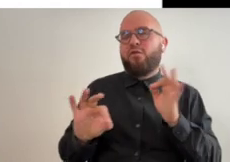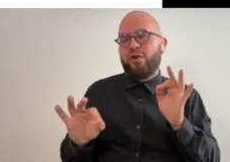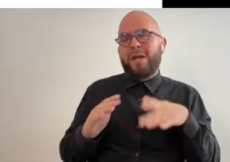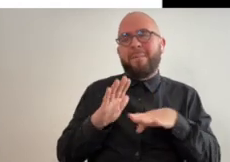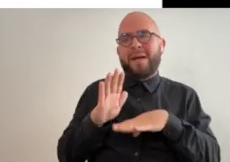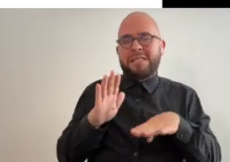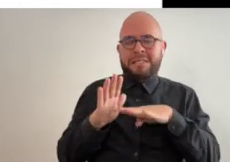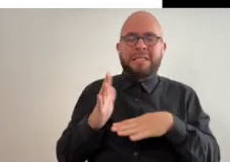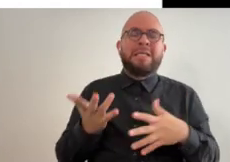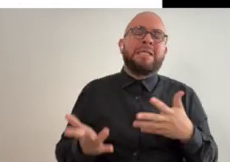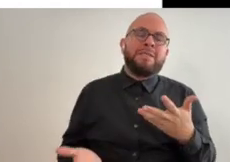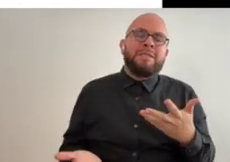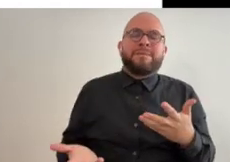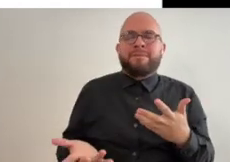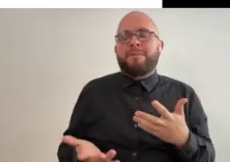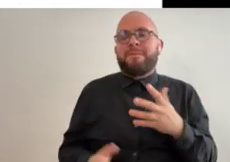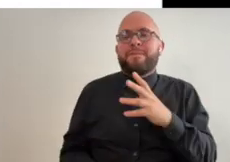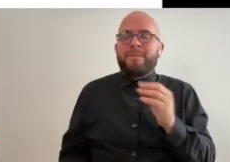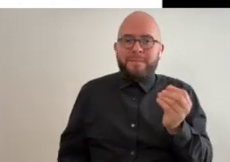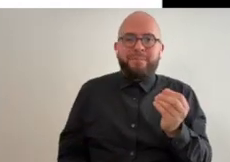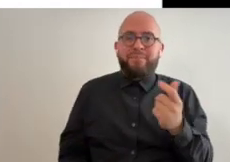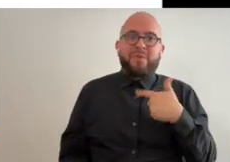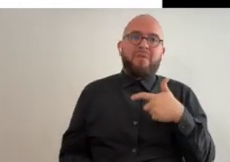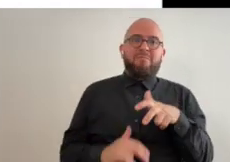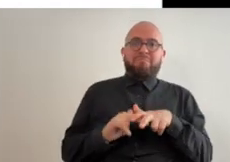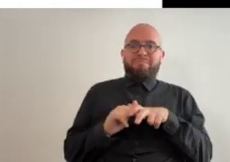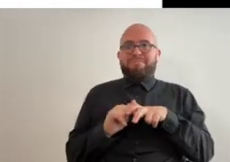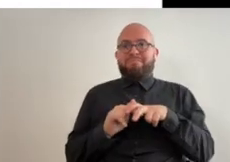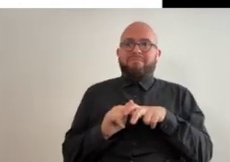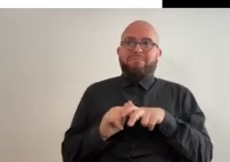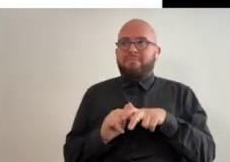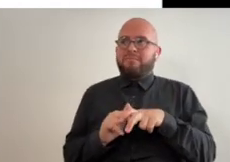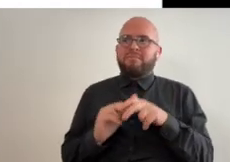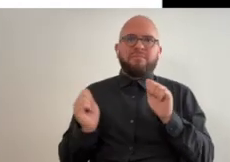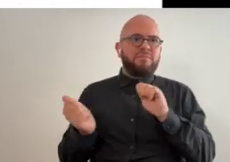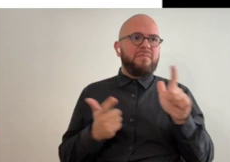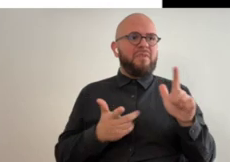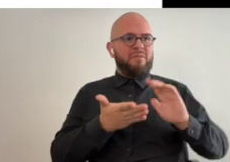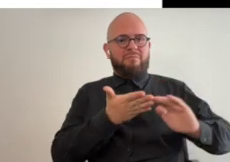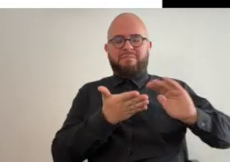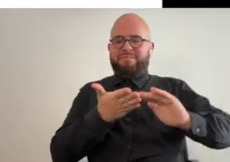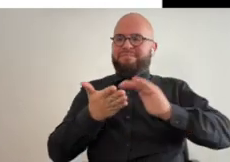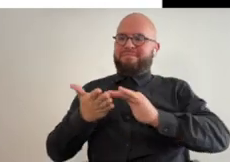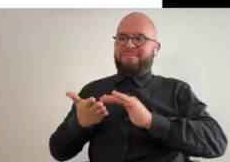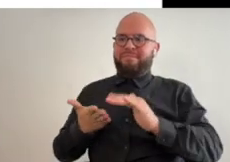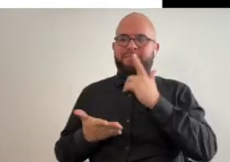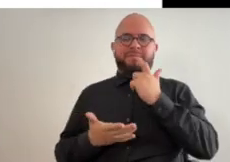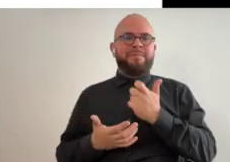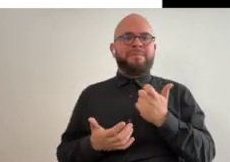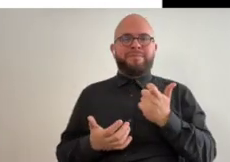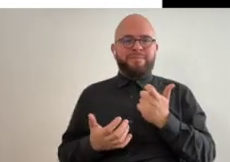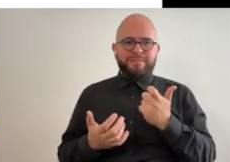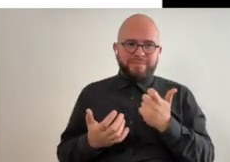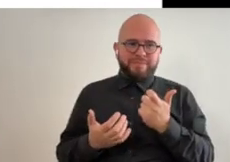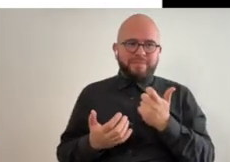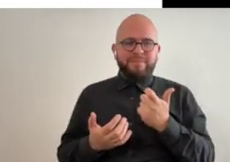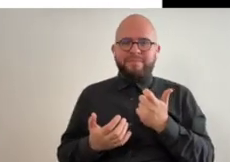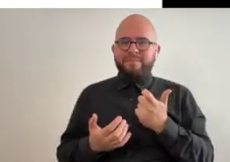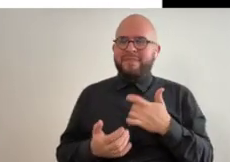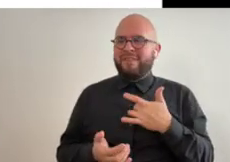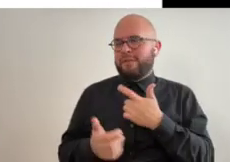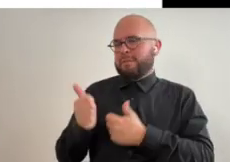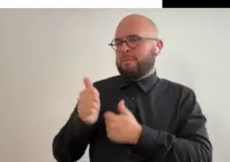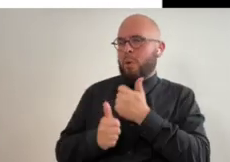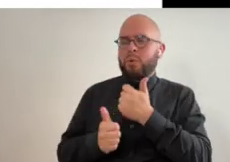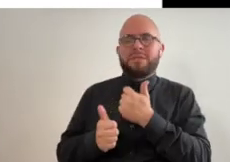know like represented me for free basically and oh and so while i was sitting there everybody got excused because